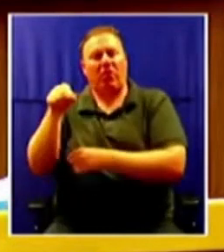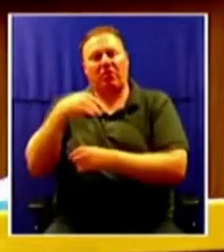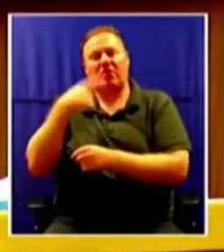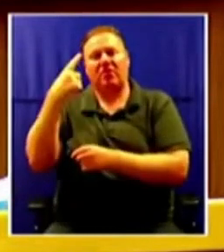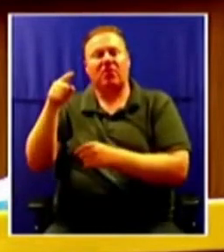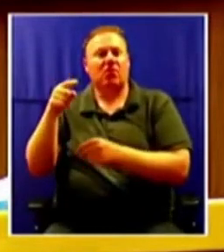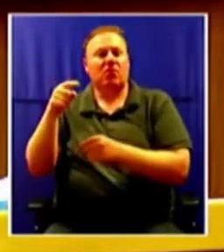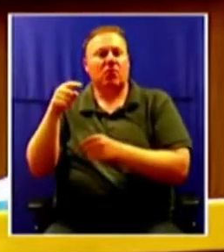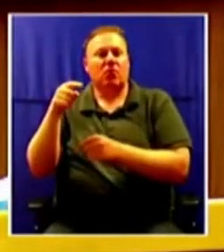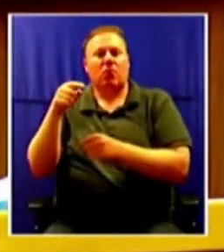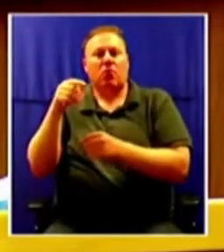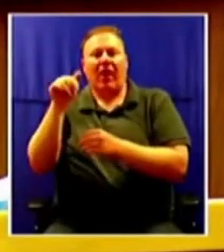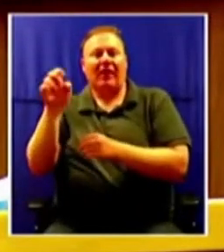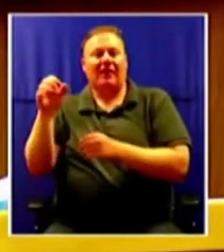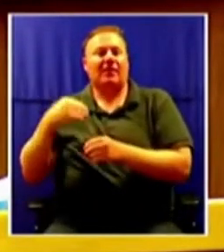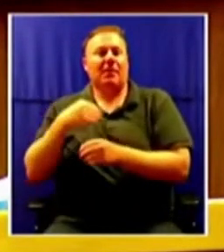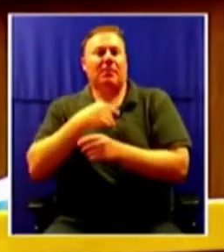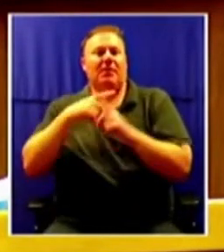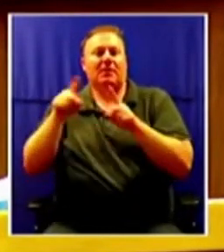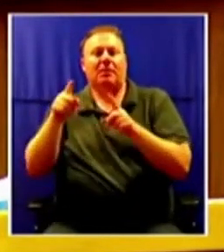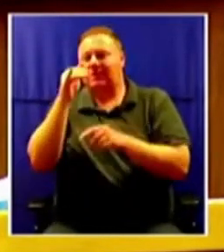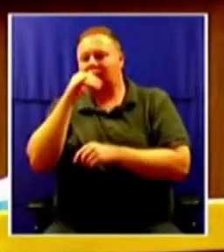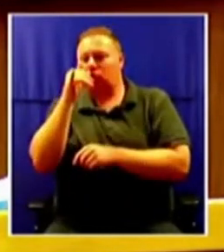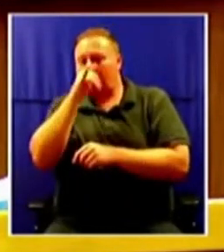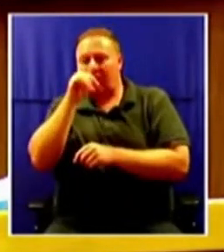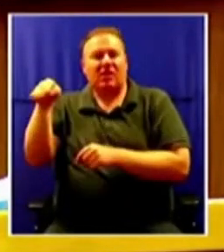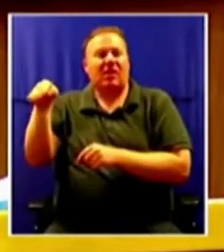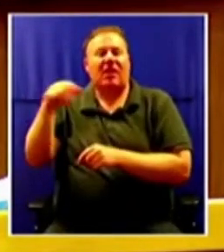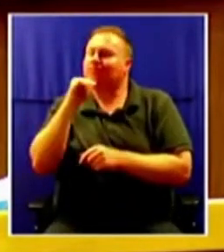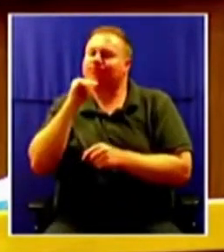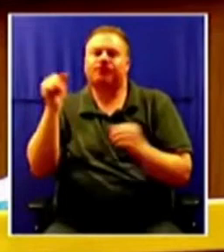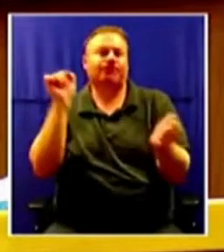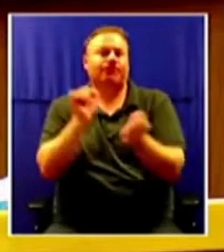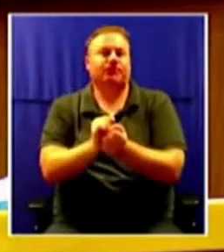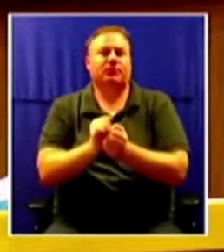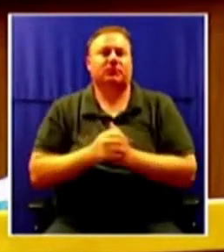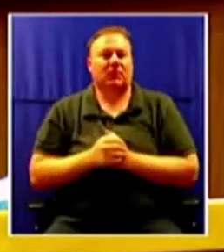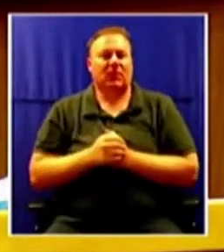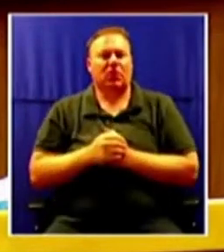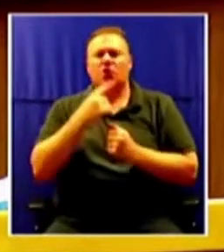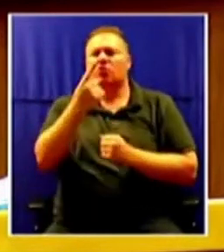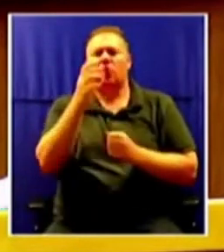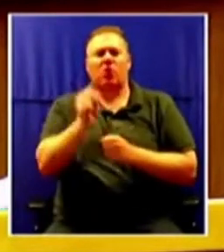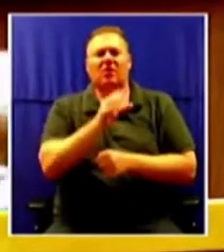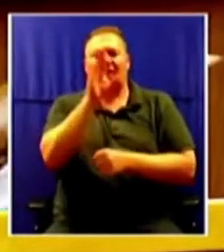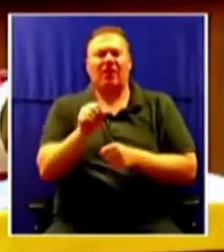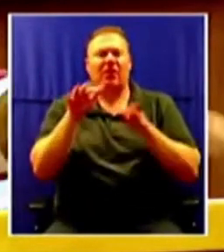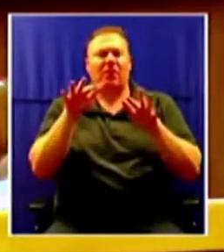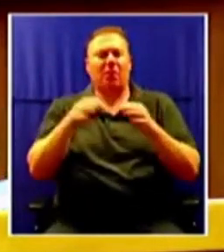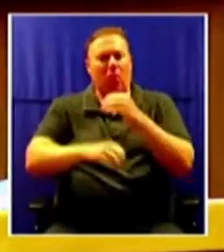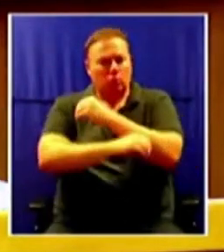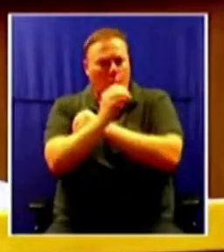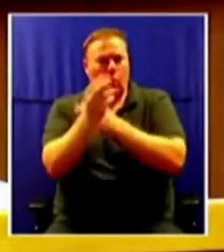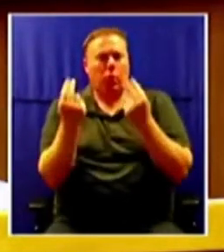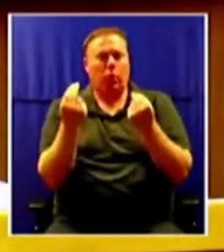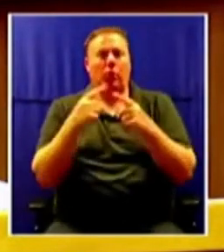office, you told South Africans that you're bringing the new dawn. Unfortunately, in this new dawn, the sun does not rise, but it stays